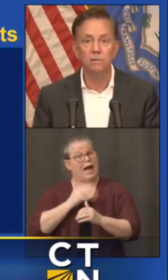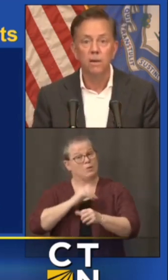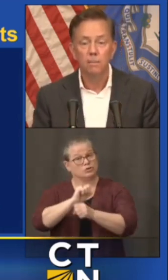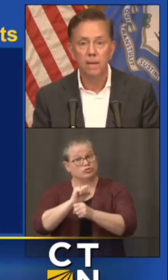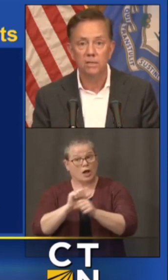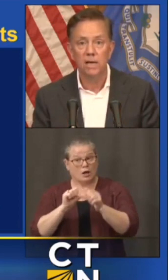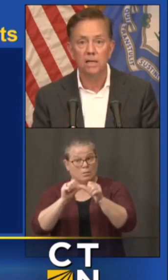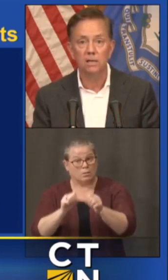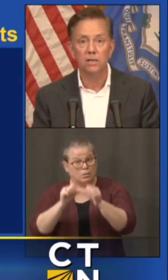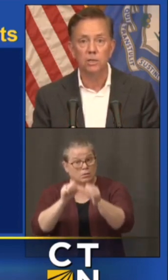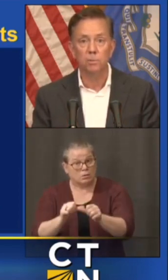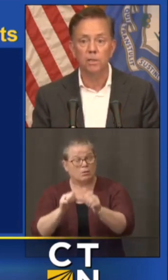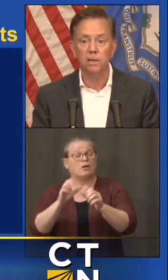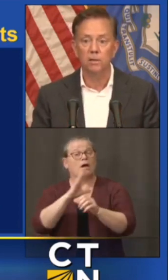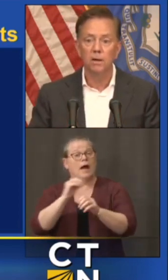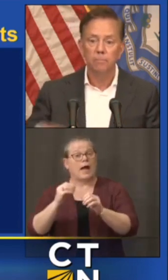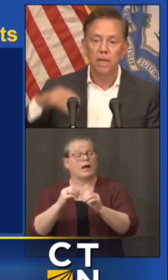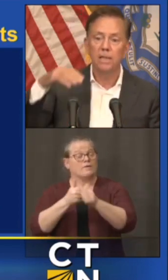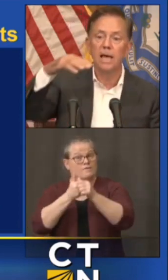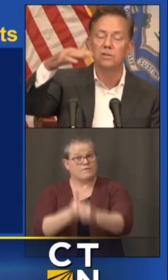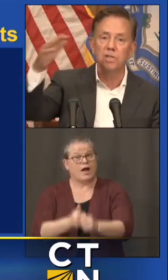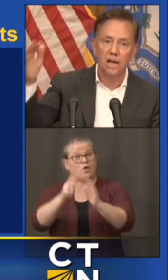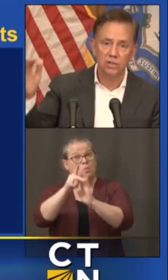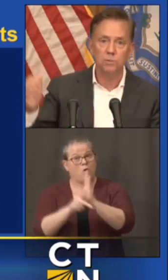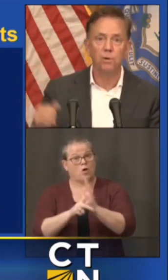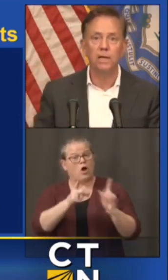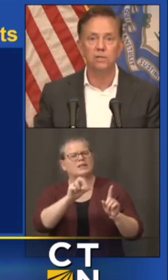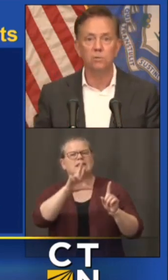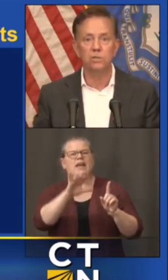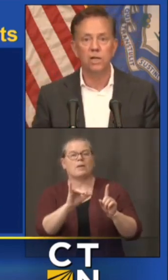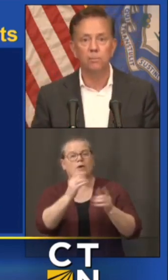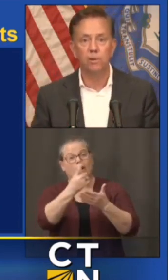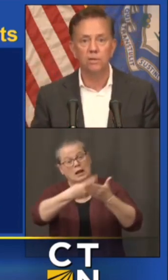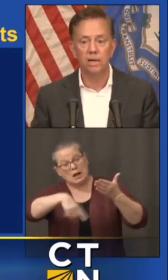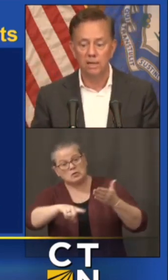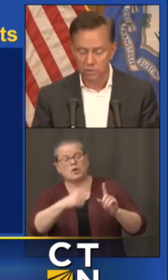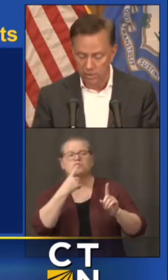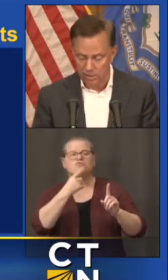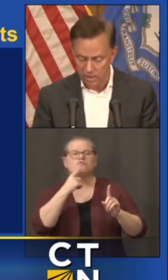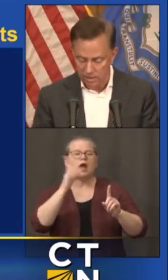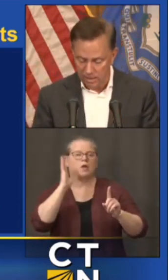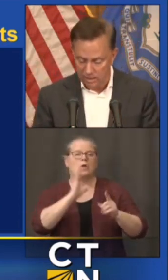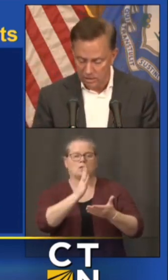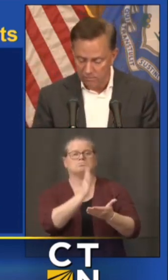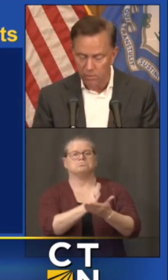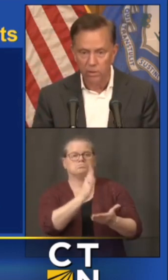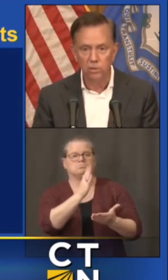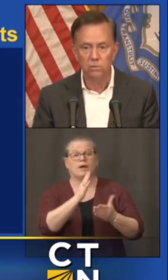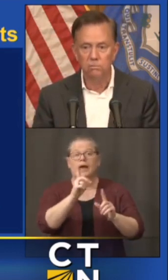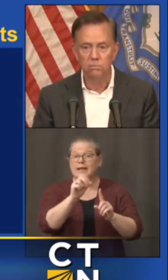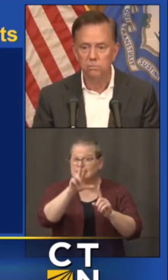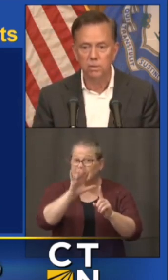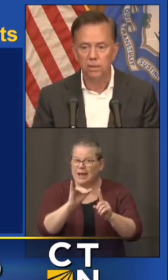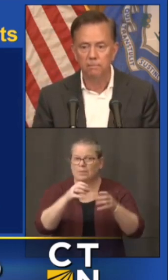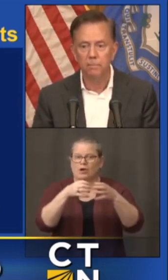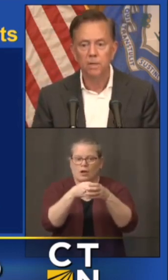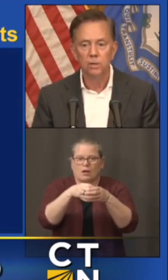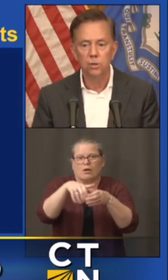is maintaining the discipline there and that is not spreading to its neighboring town so I take that as a very good